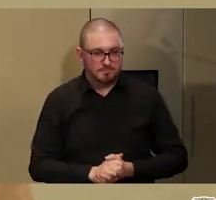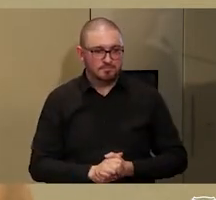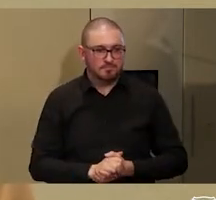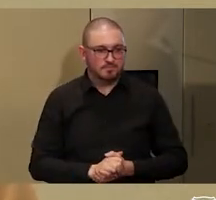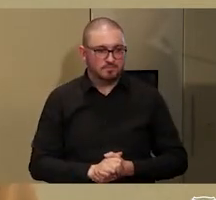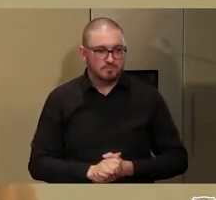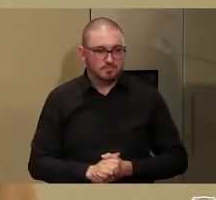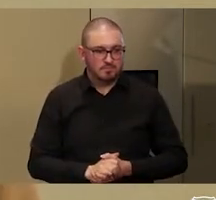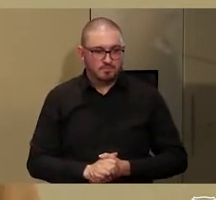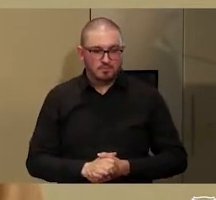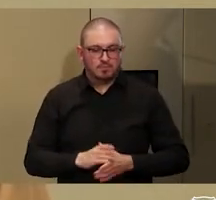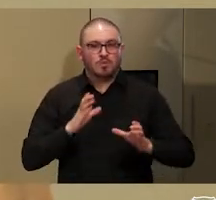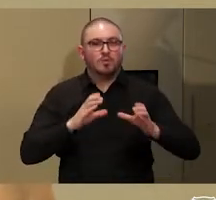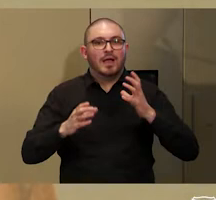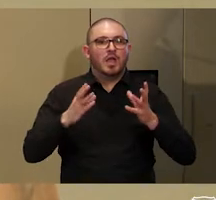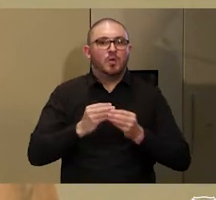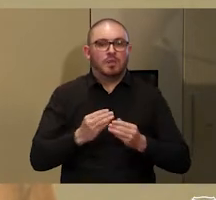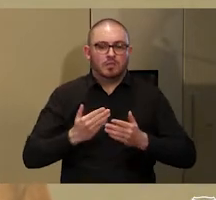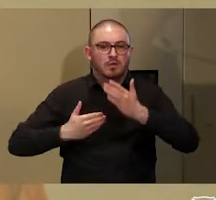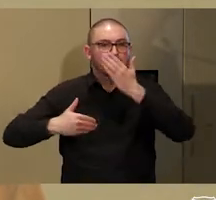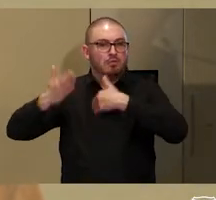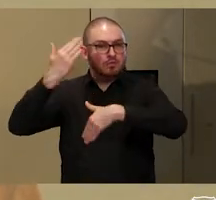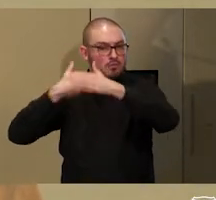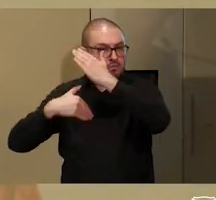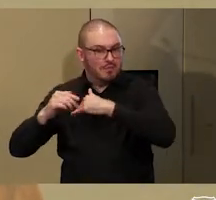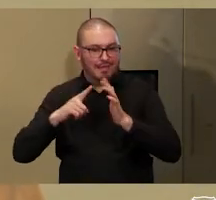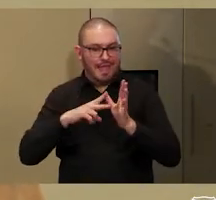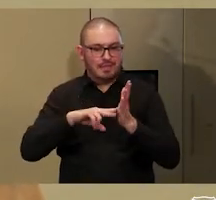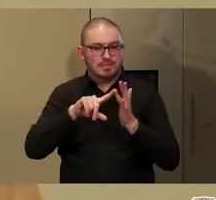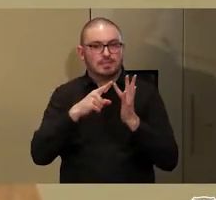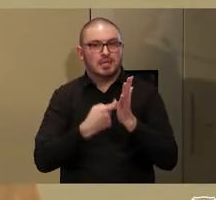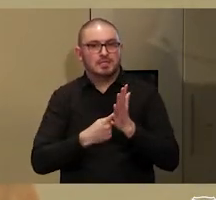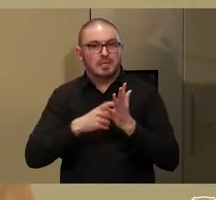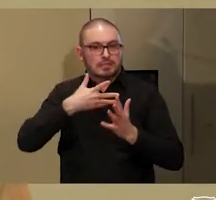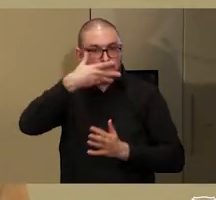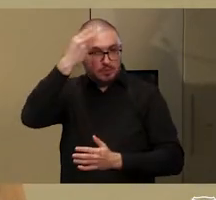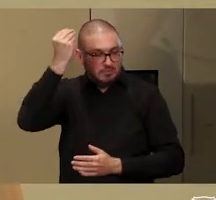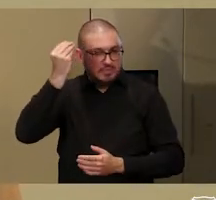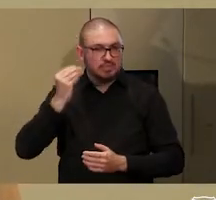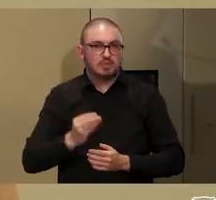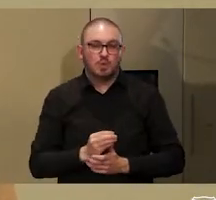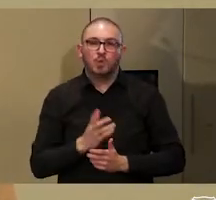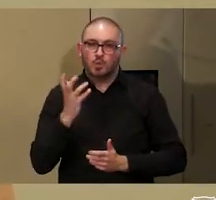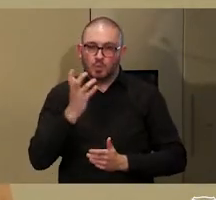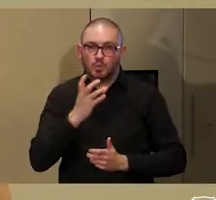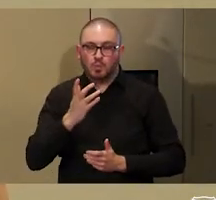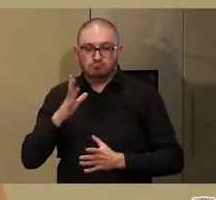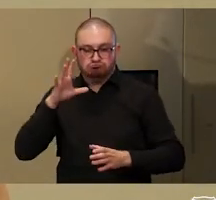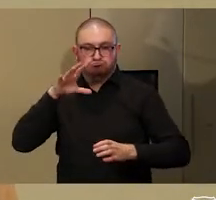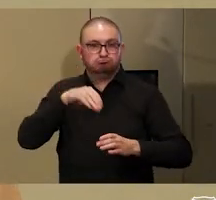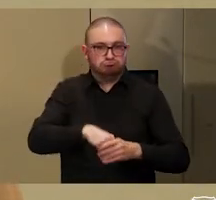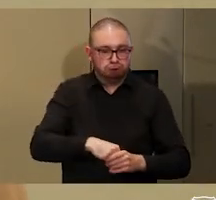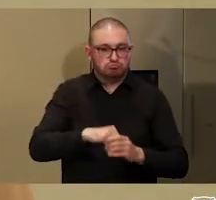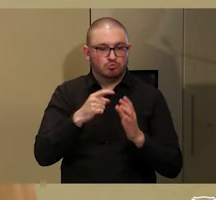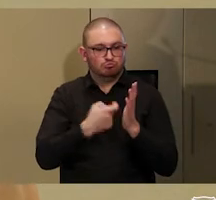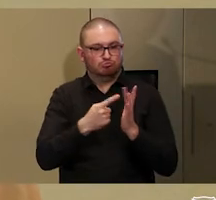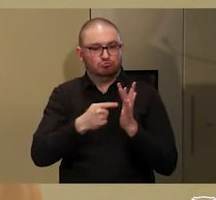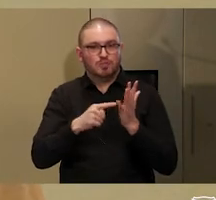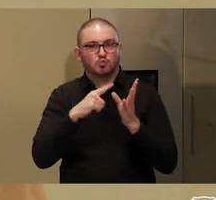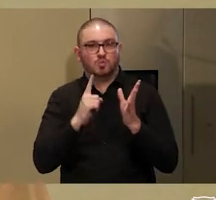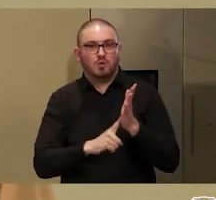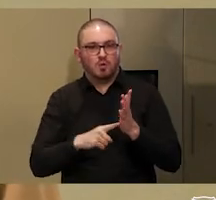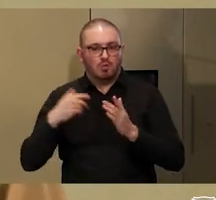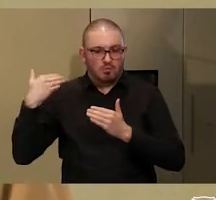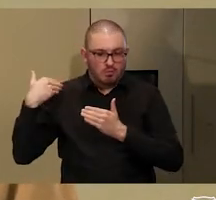ancestor spirits, which frequently accompanies these ritual practices associated with